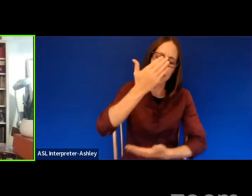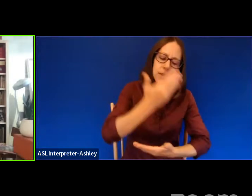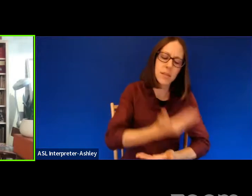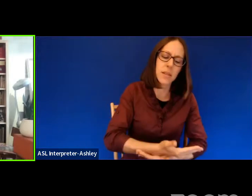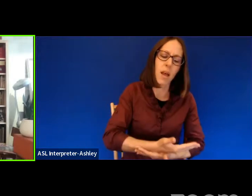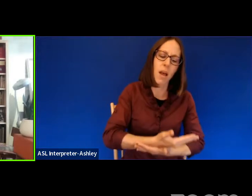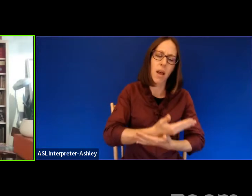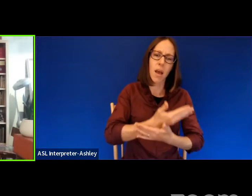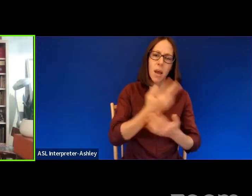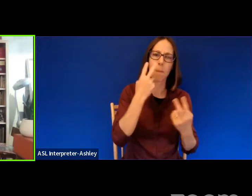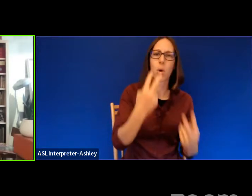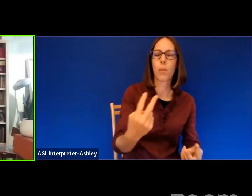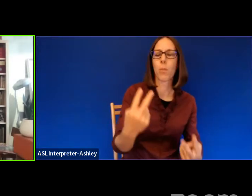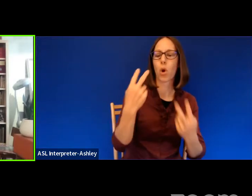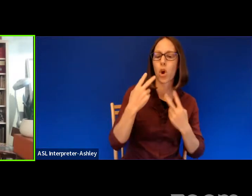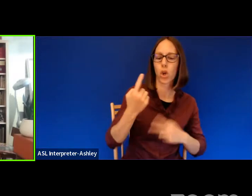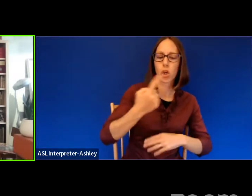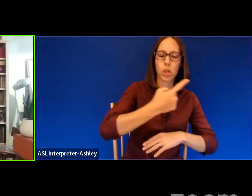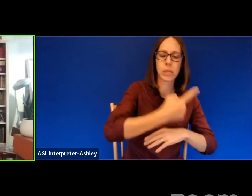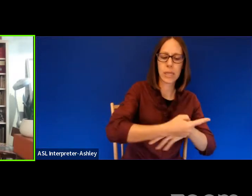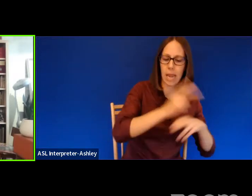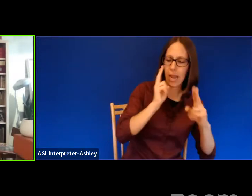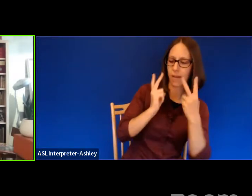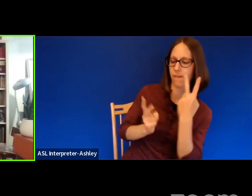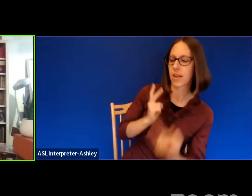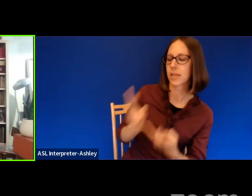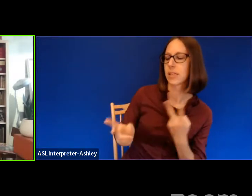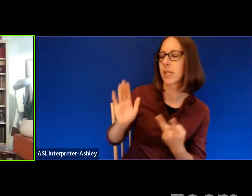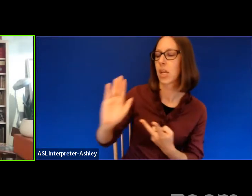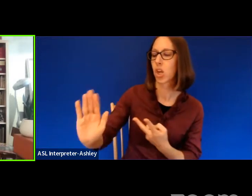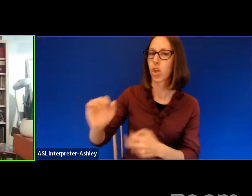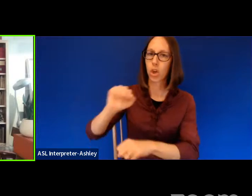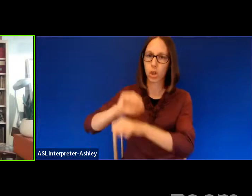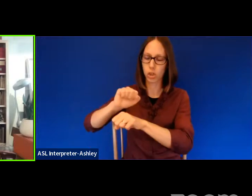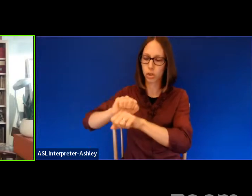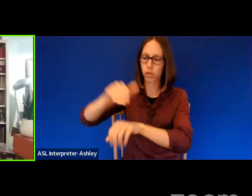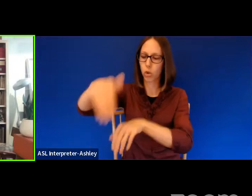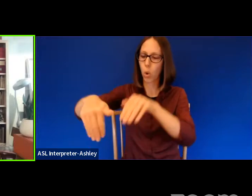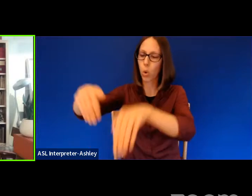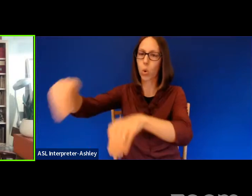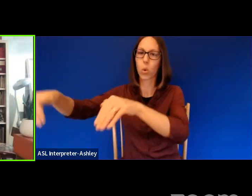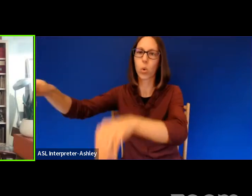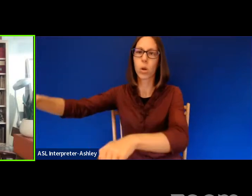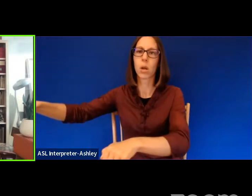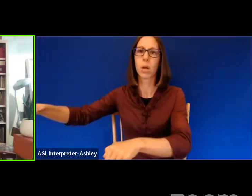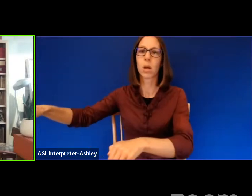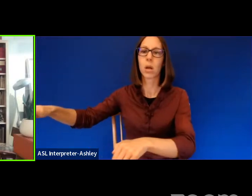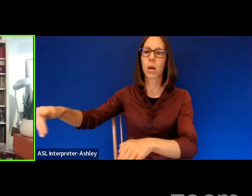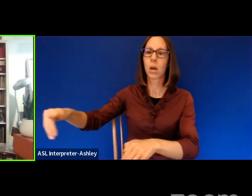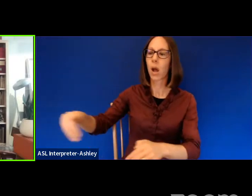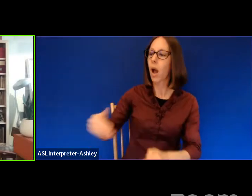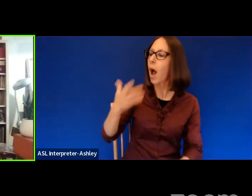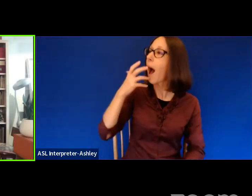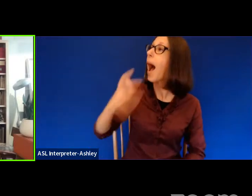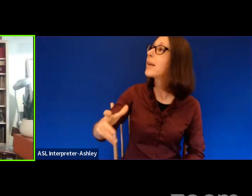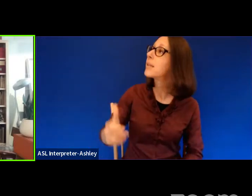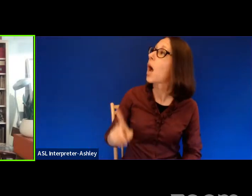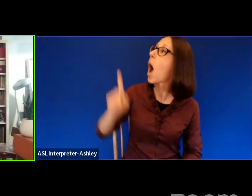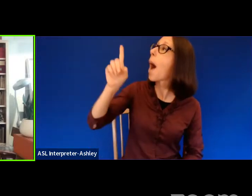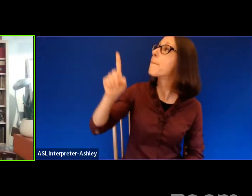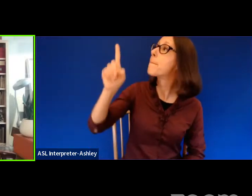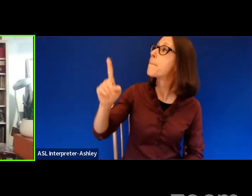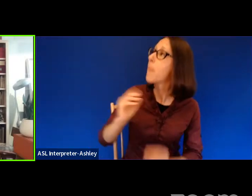day, visiting your stone. Hot up, more, more, he sings.